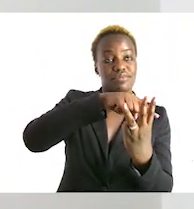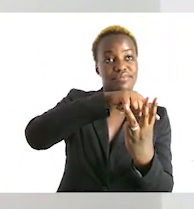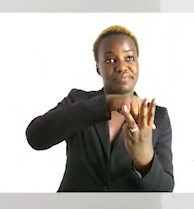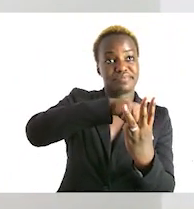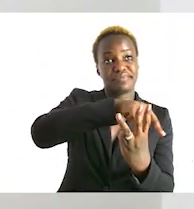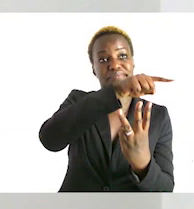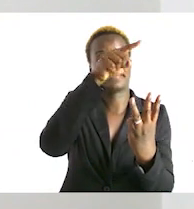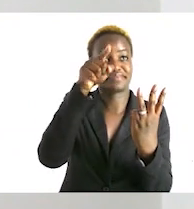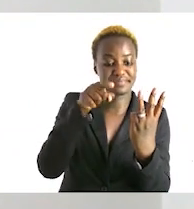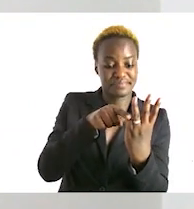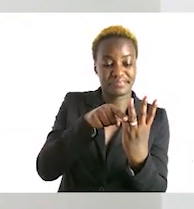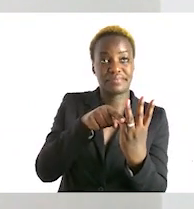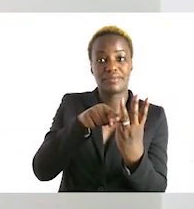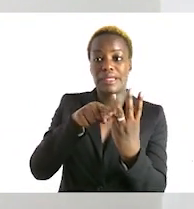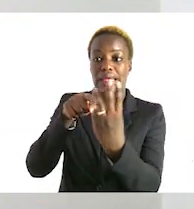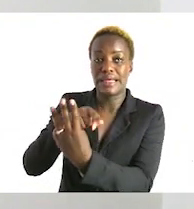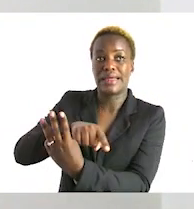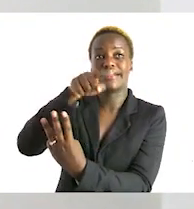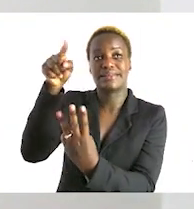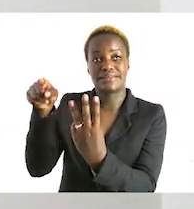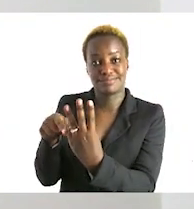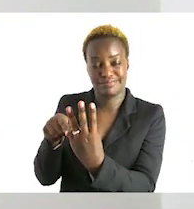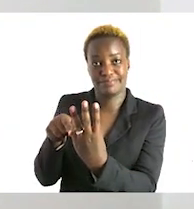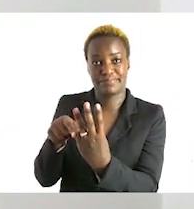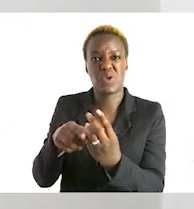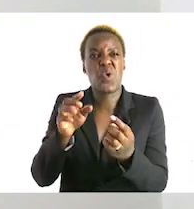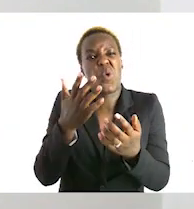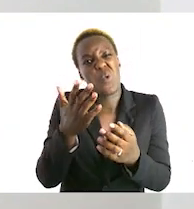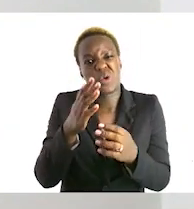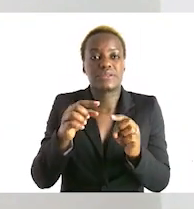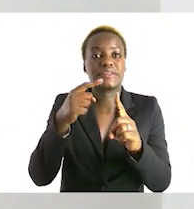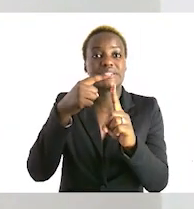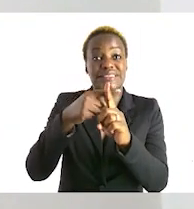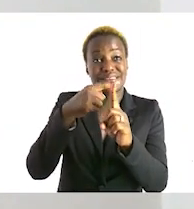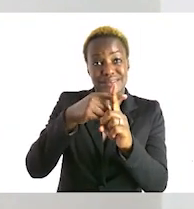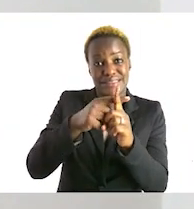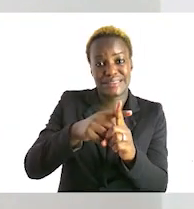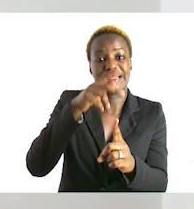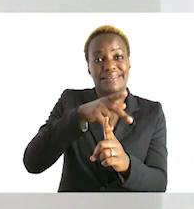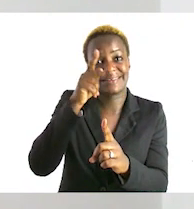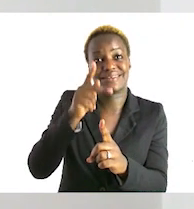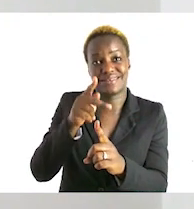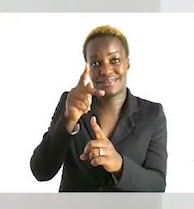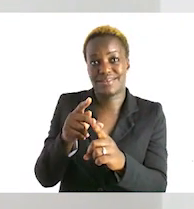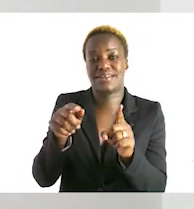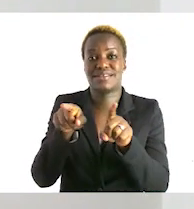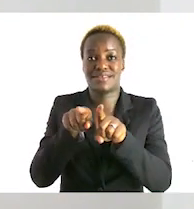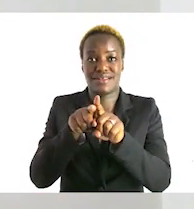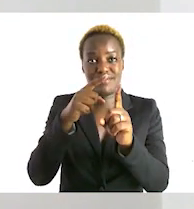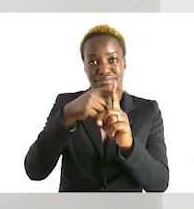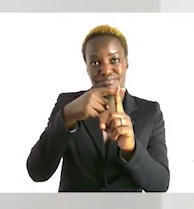repeated addition what does it mean for example if we have um three